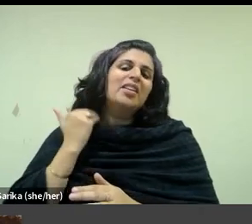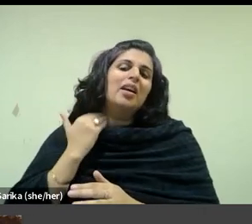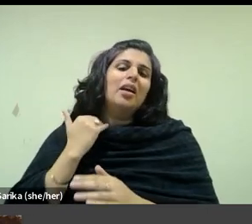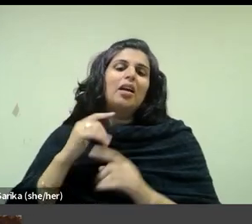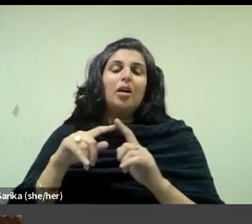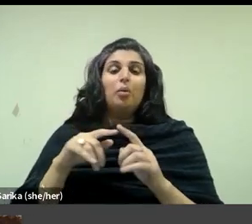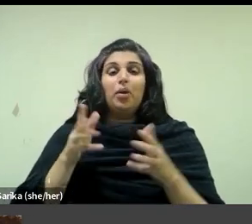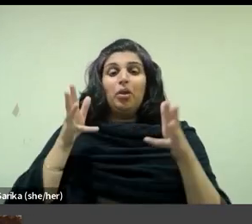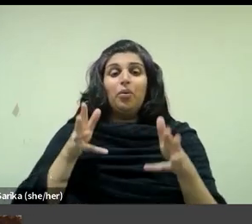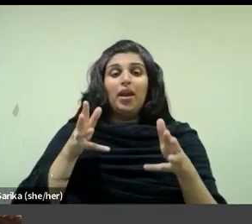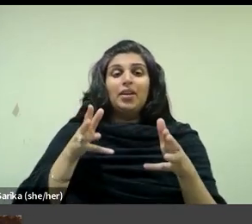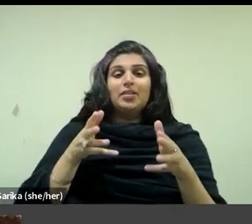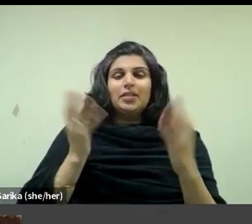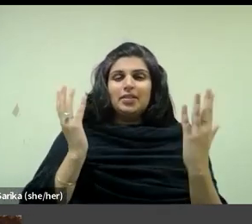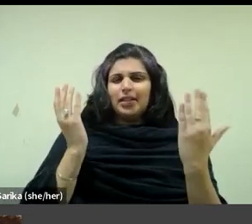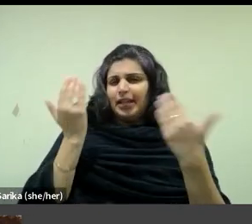cast into shadow.